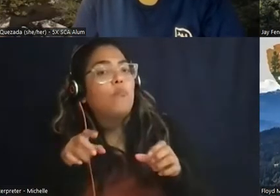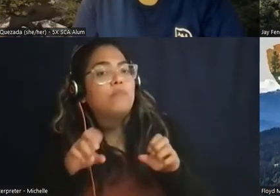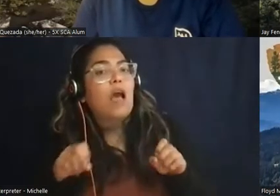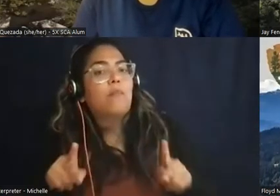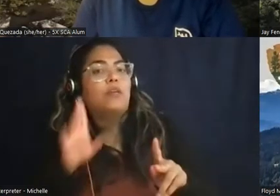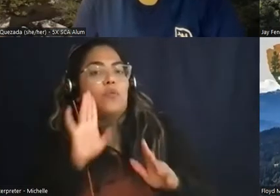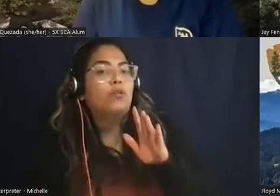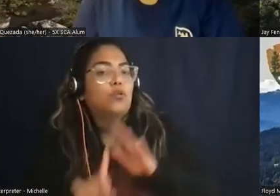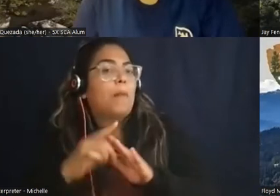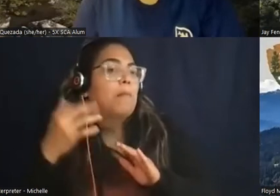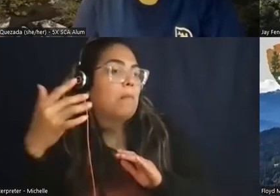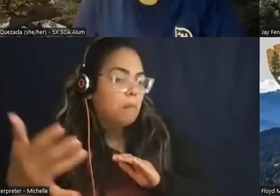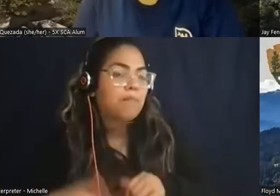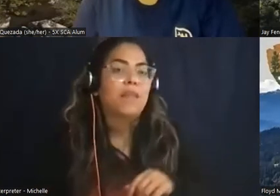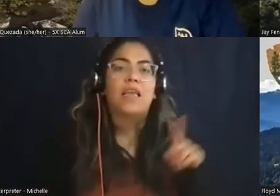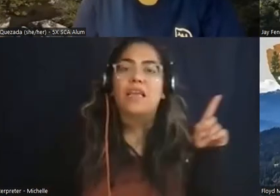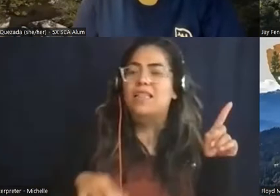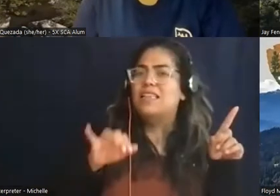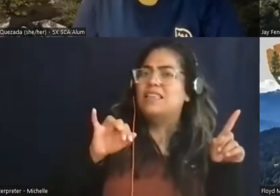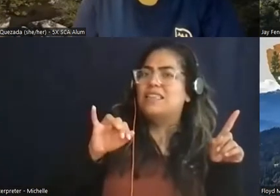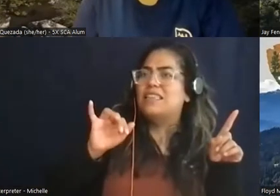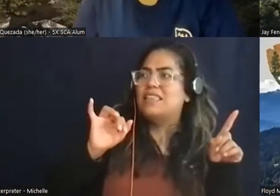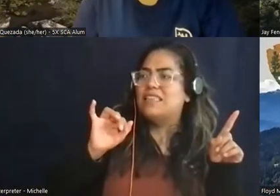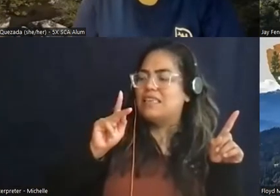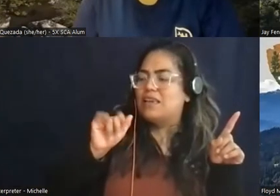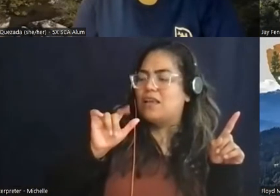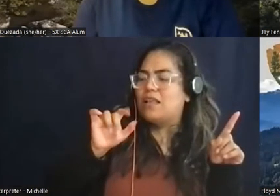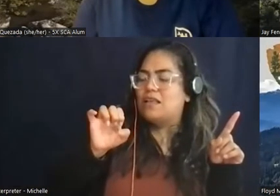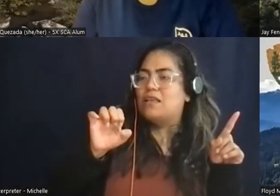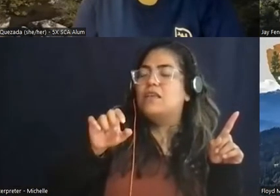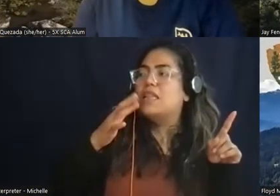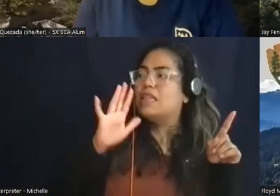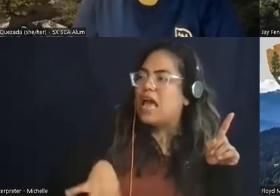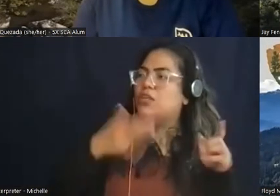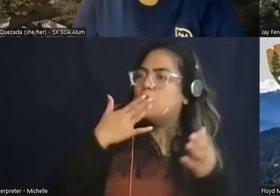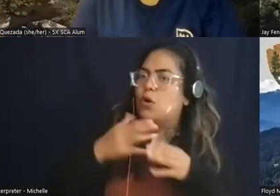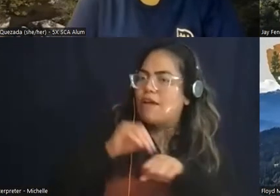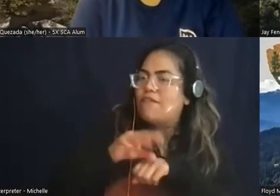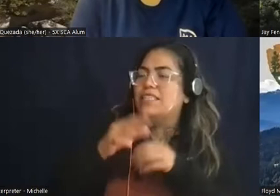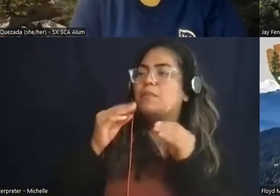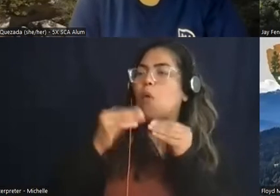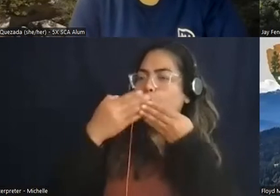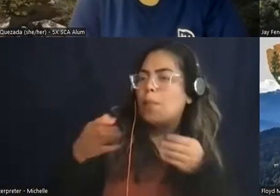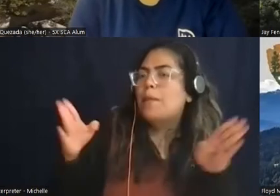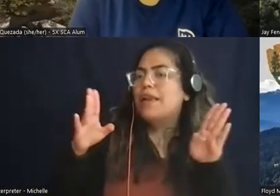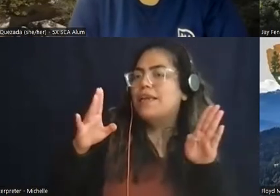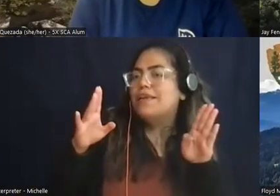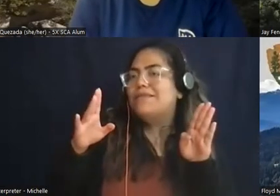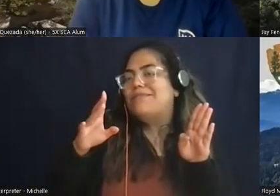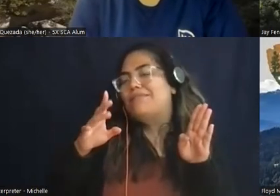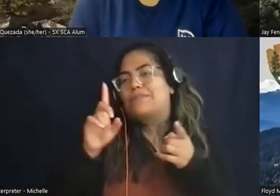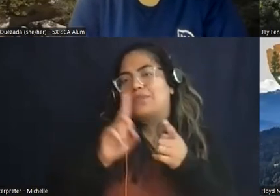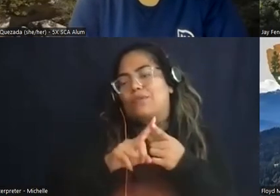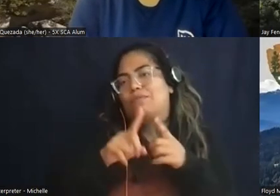yeah that's a great piece of advice jay has to be open-minded about your experiences other panelists want to answer the question general